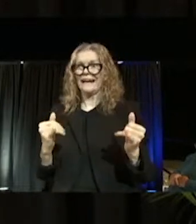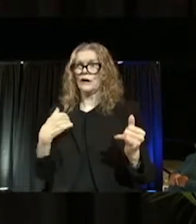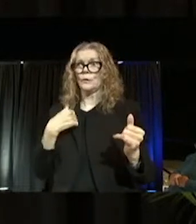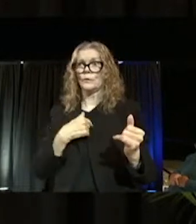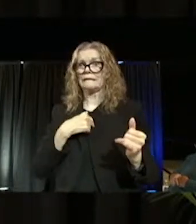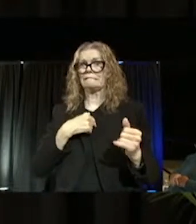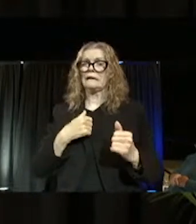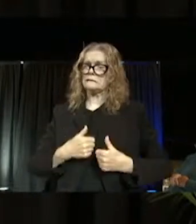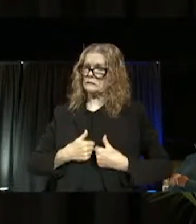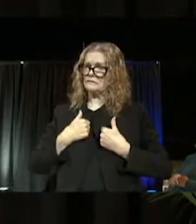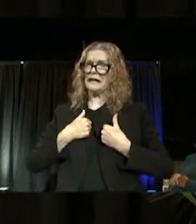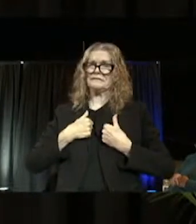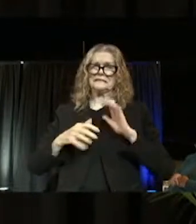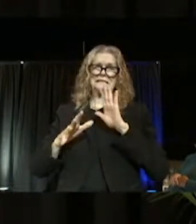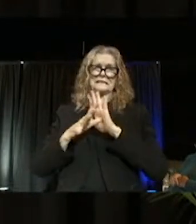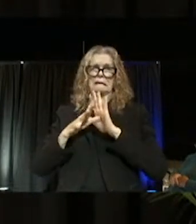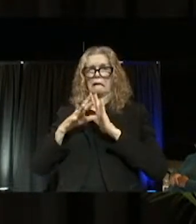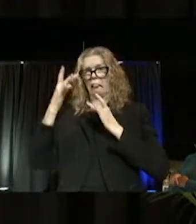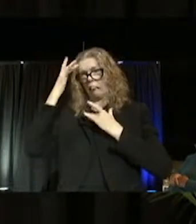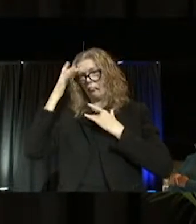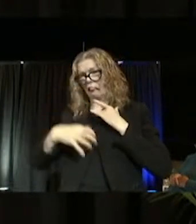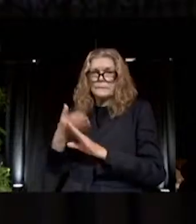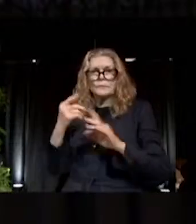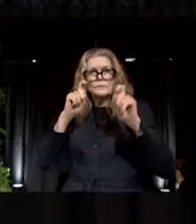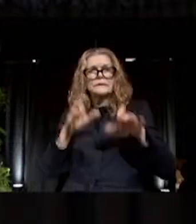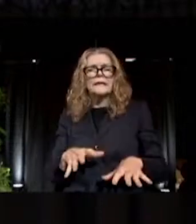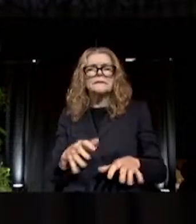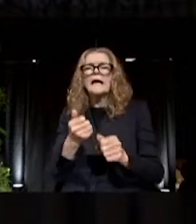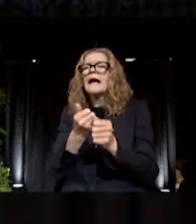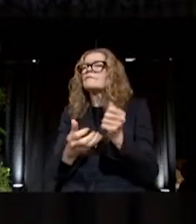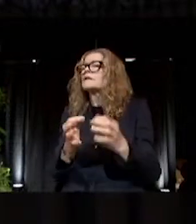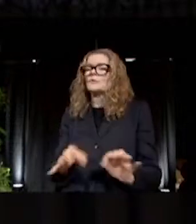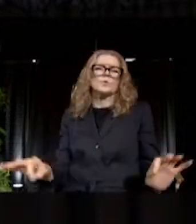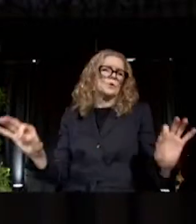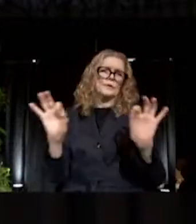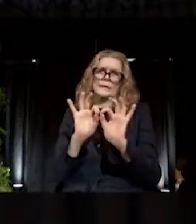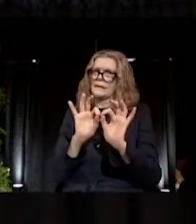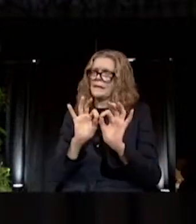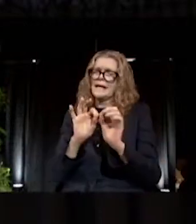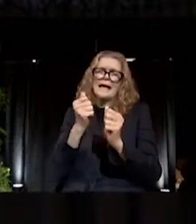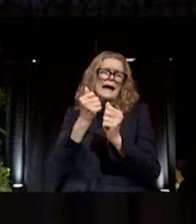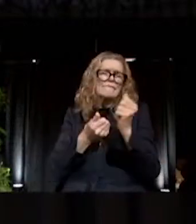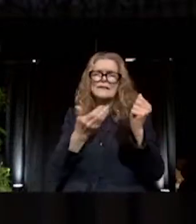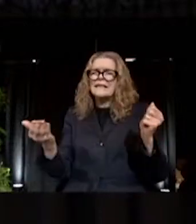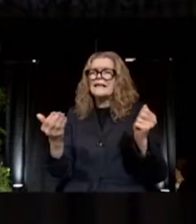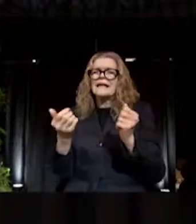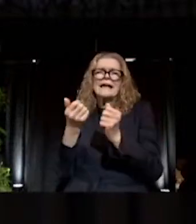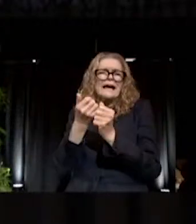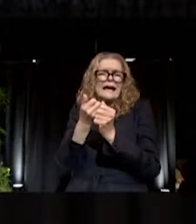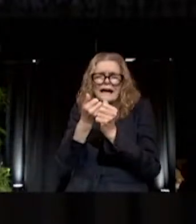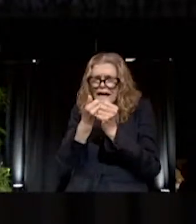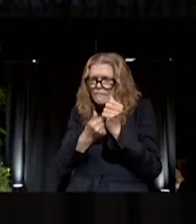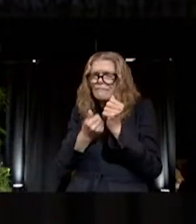we had to overcome a lot of obstacles to be here today. Every single little stress, every little triumph, and every little